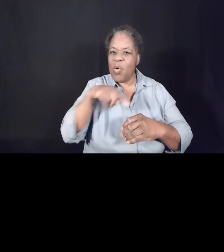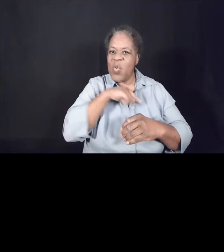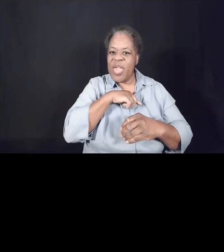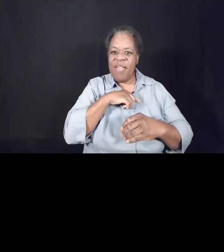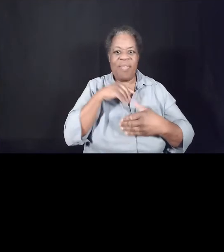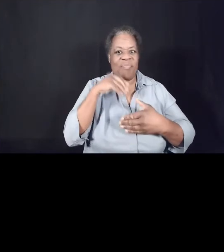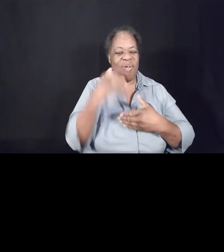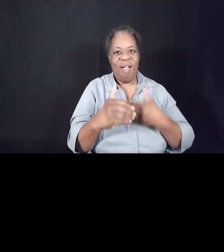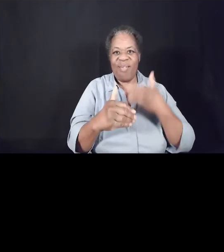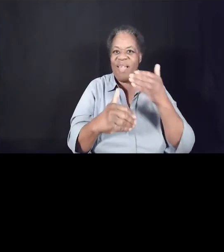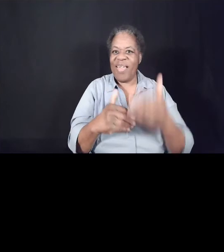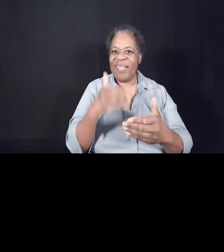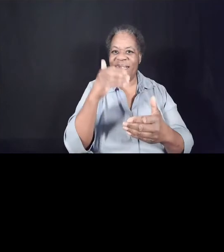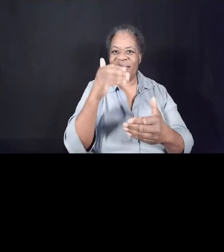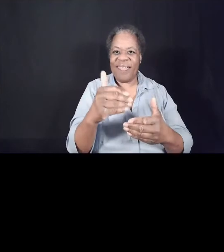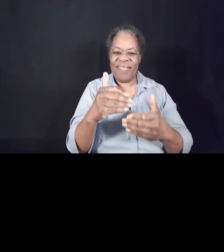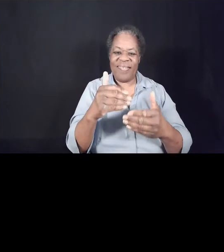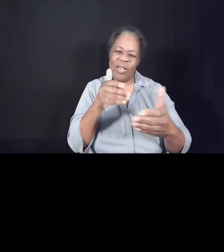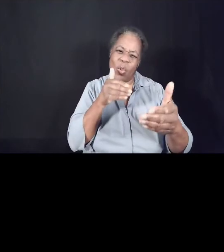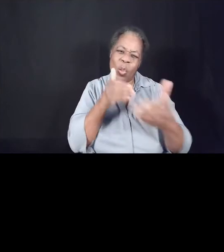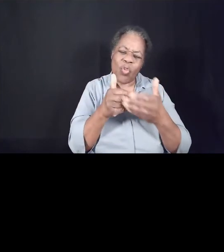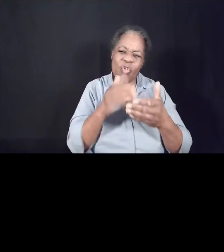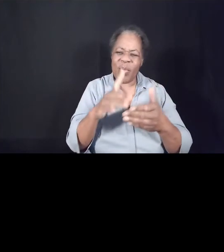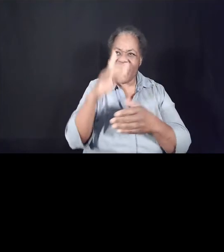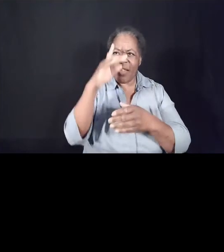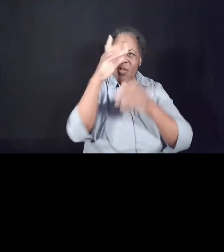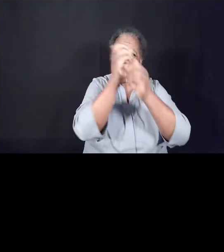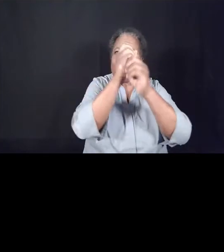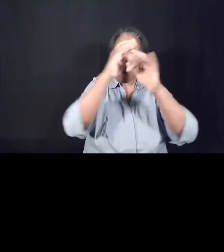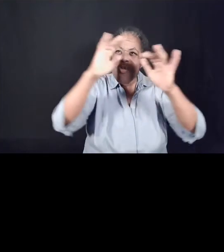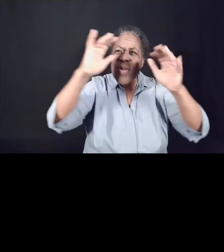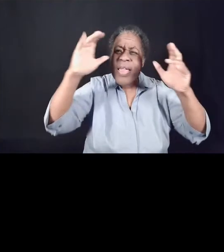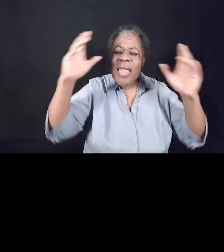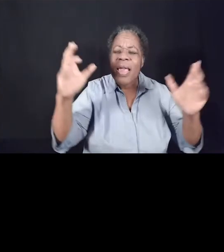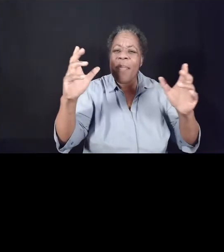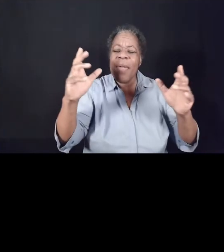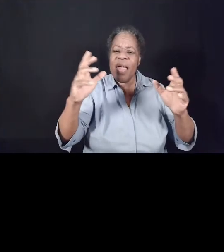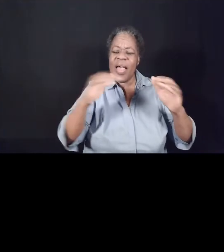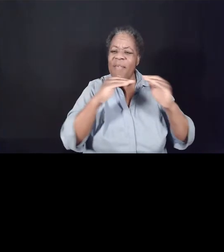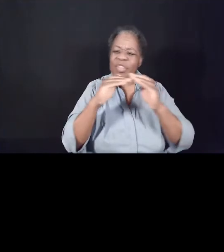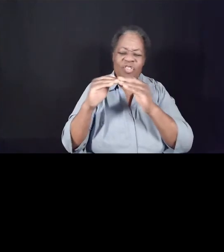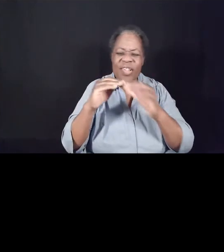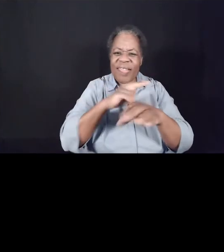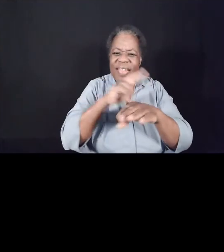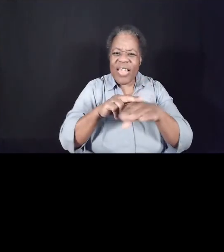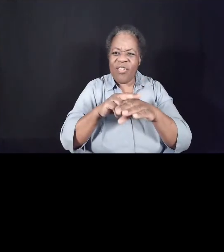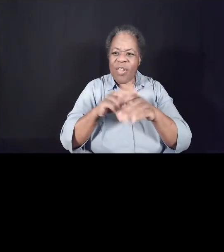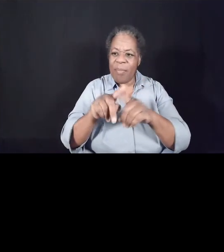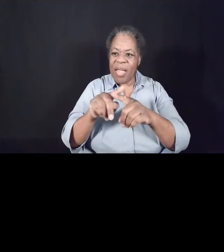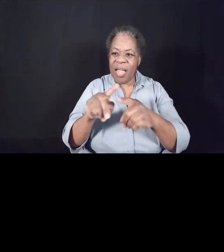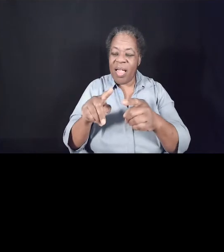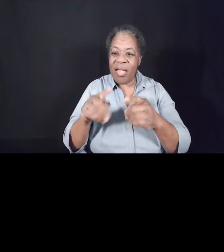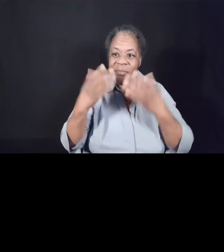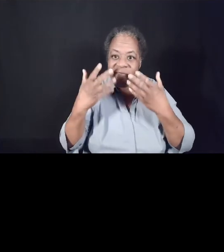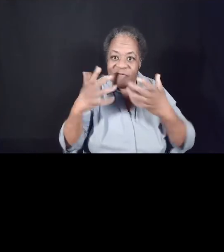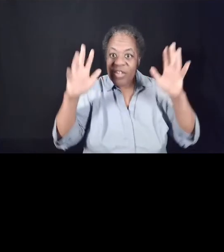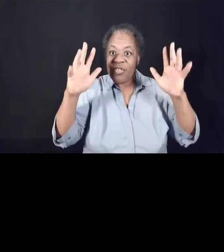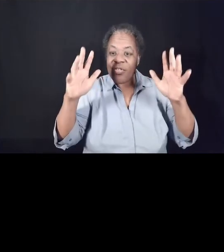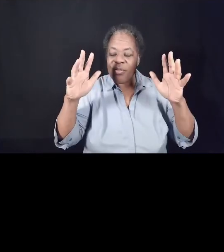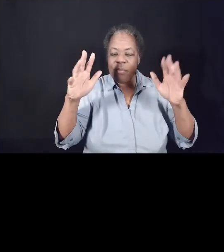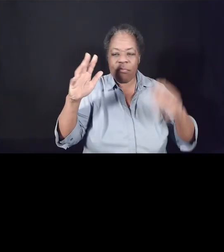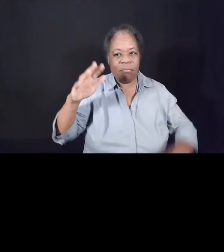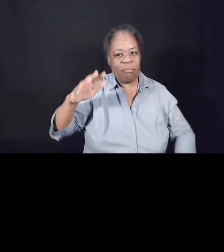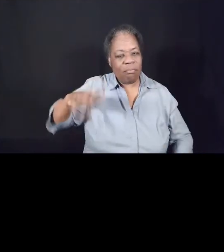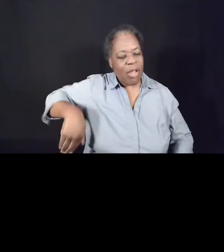toward his dream of a just nation, we have not arrived yet. We're still on the way. We're